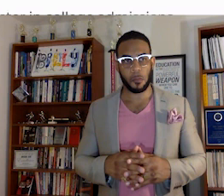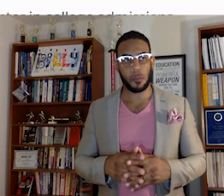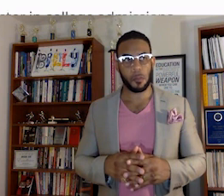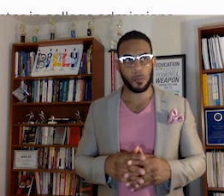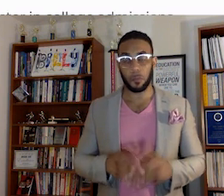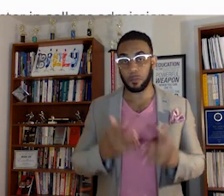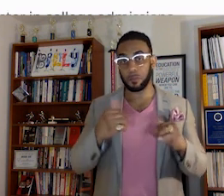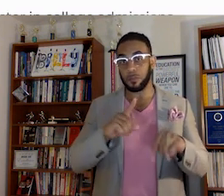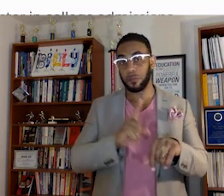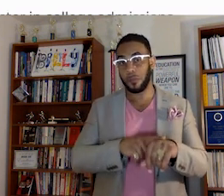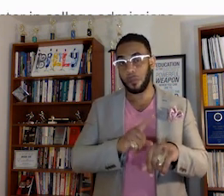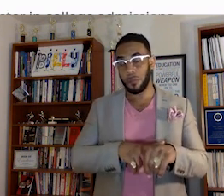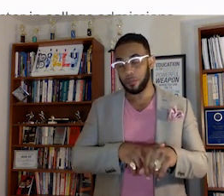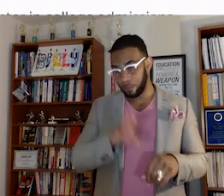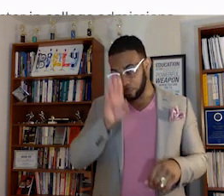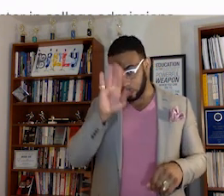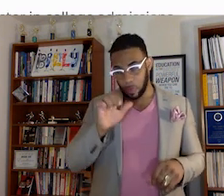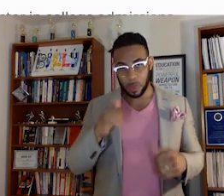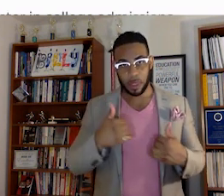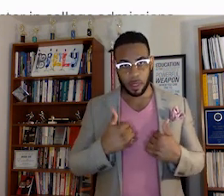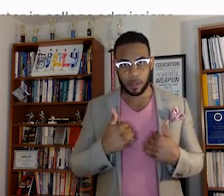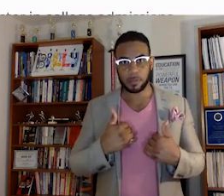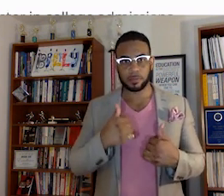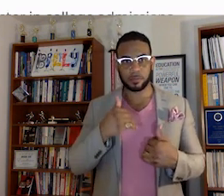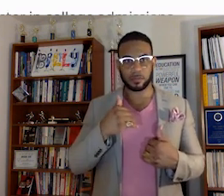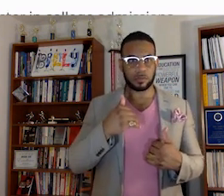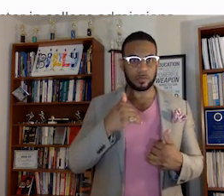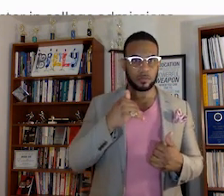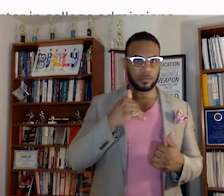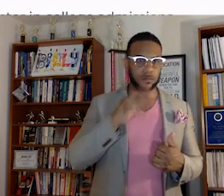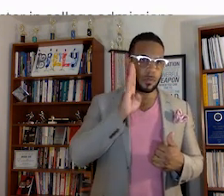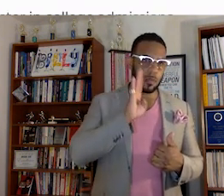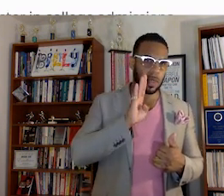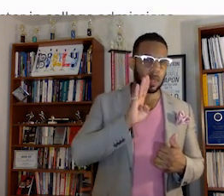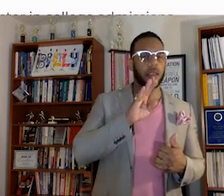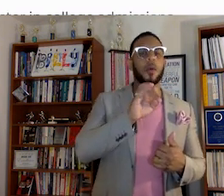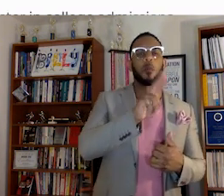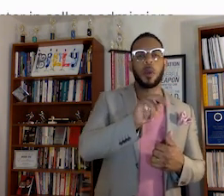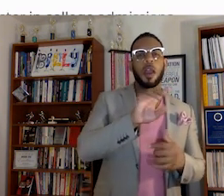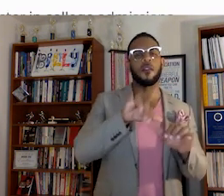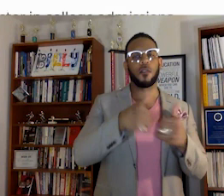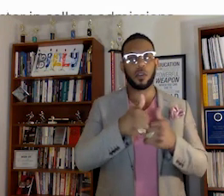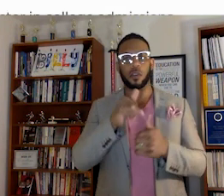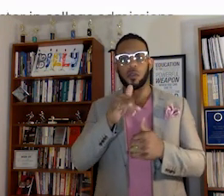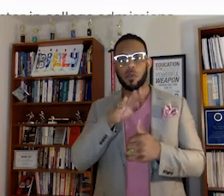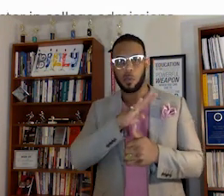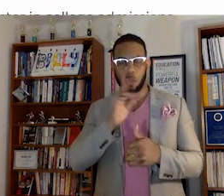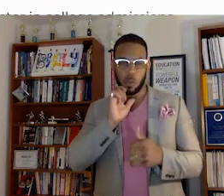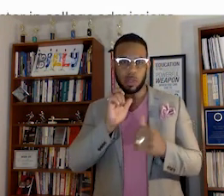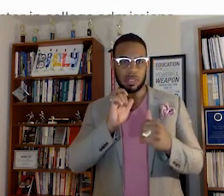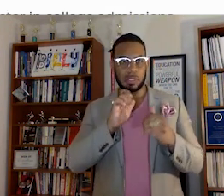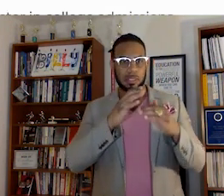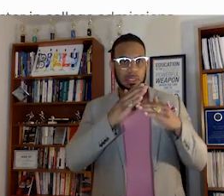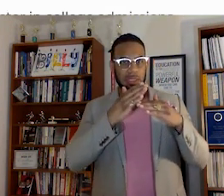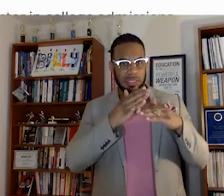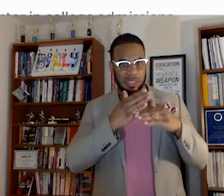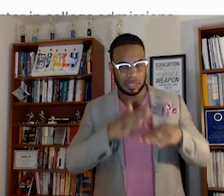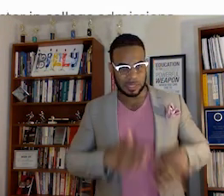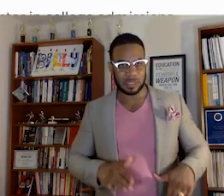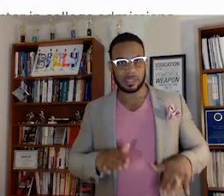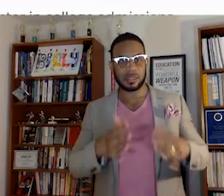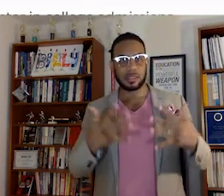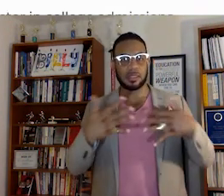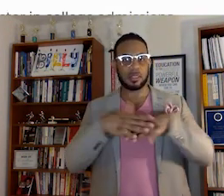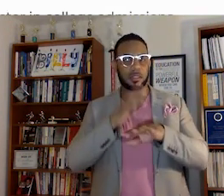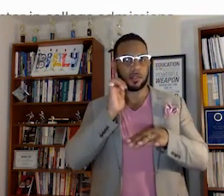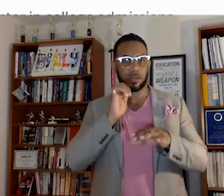Nate during that time, you know, we have Brown versus board here in the US, which is desegregation of education. Nate have in